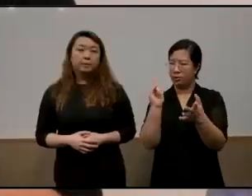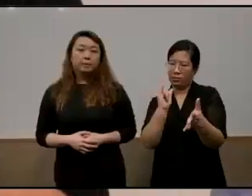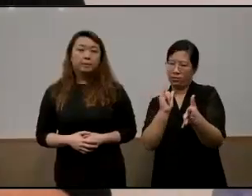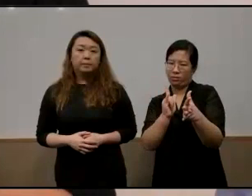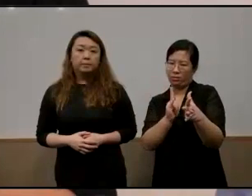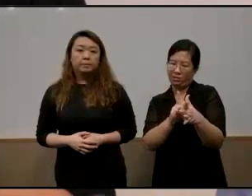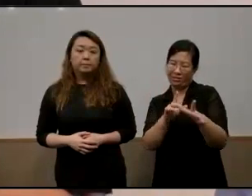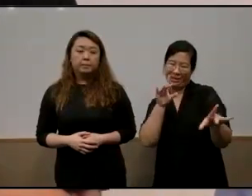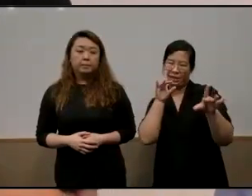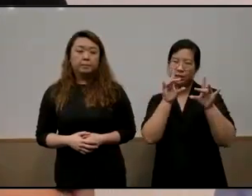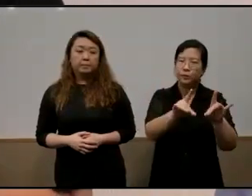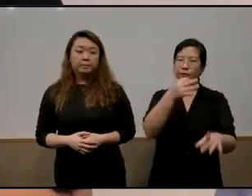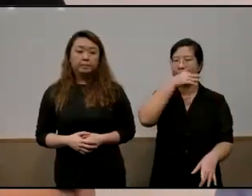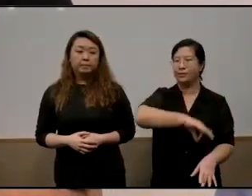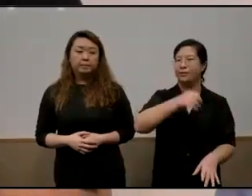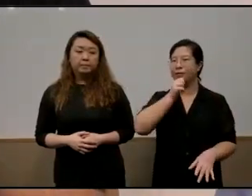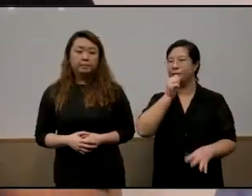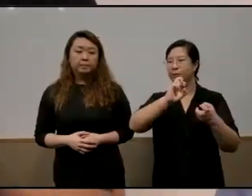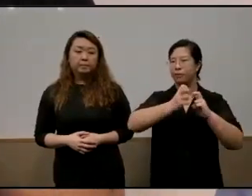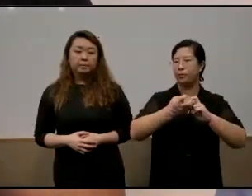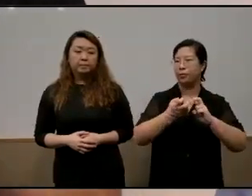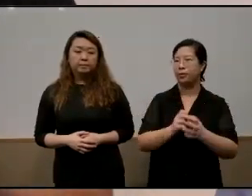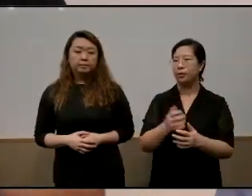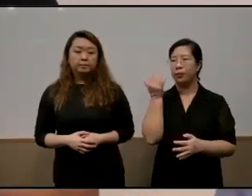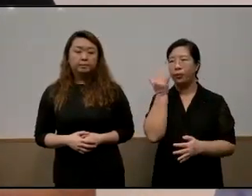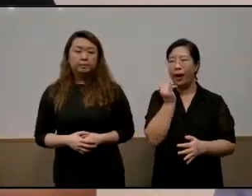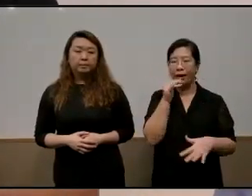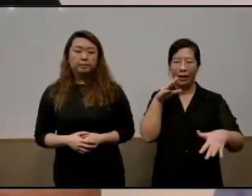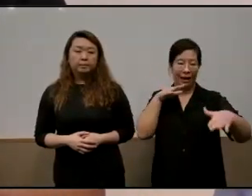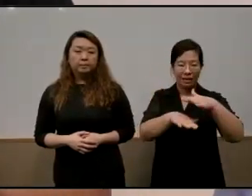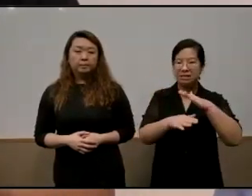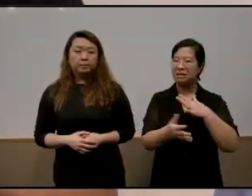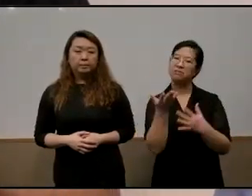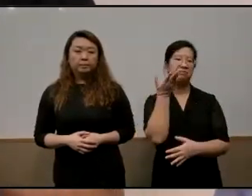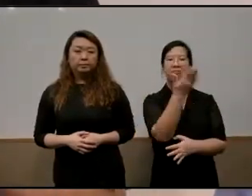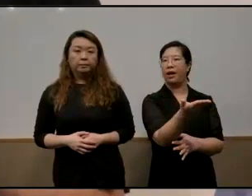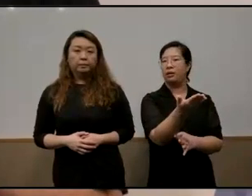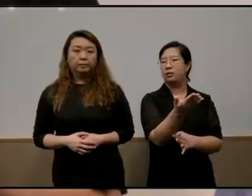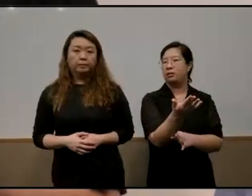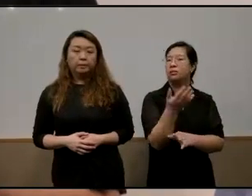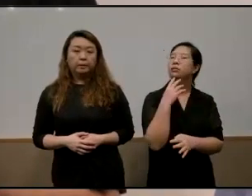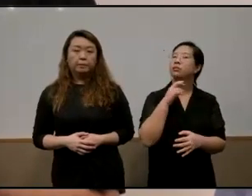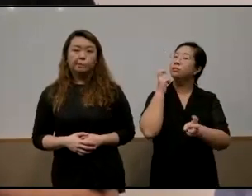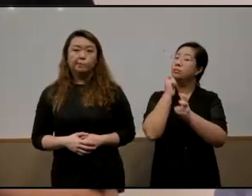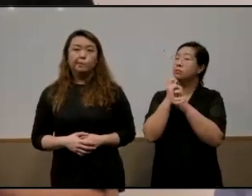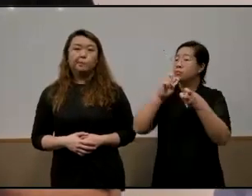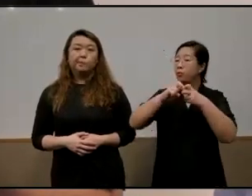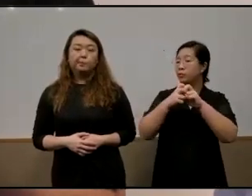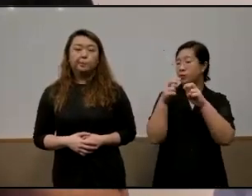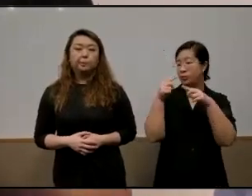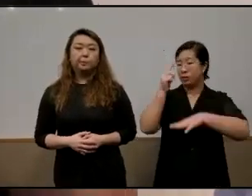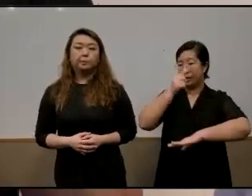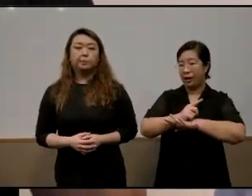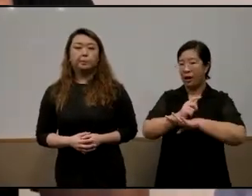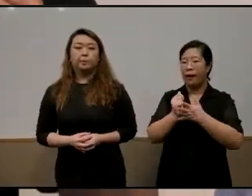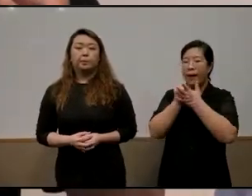privileges isn't the problem you know because excess is there the difficulty today is helping those